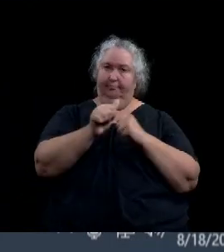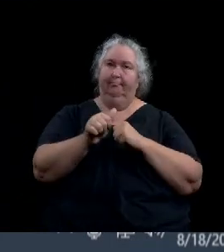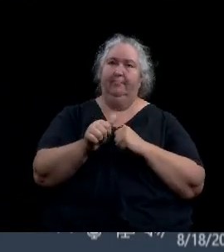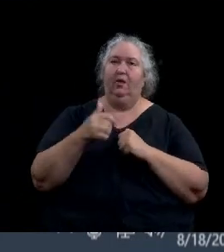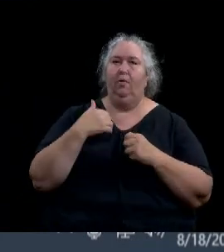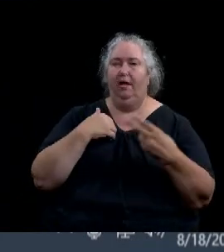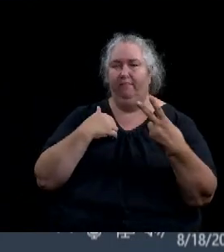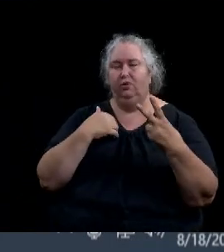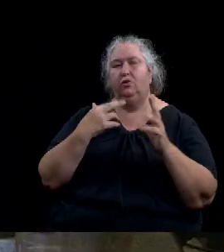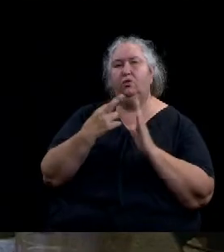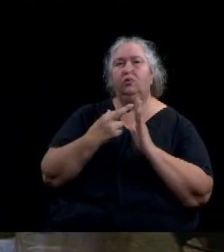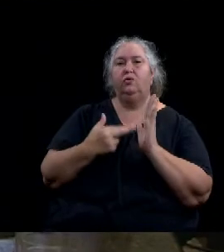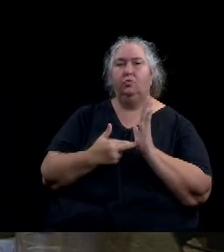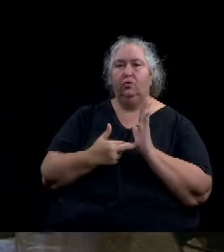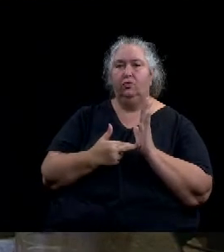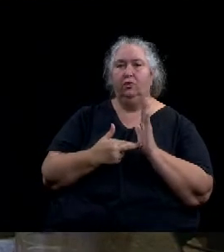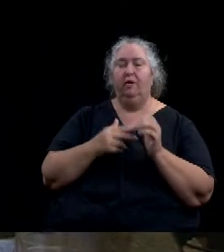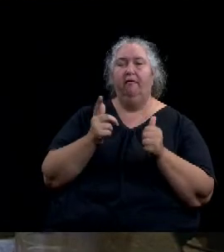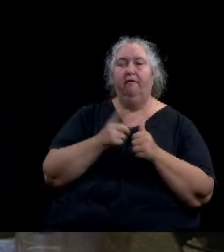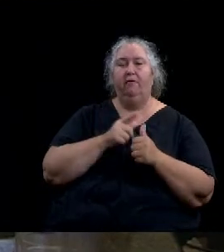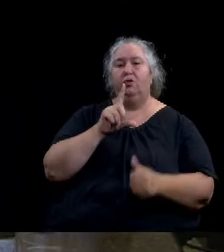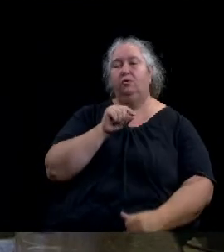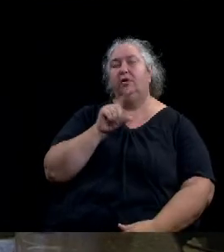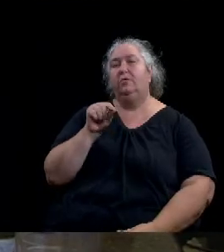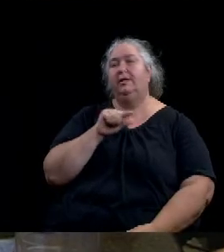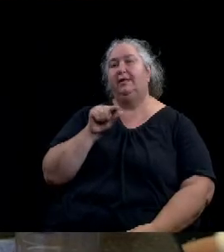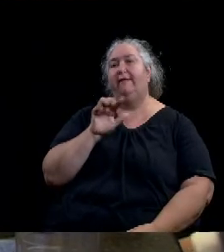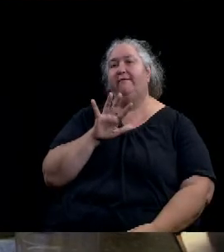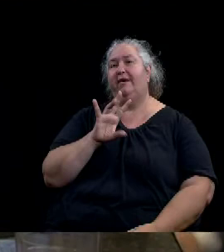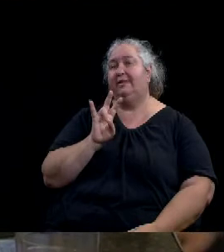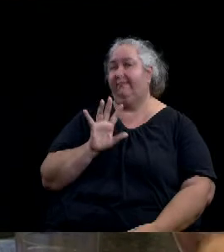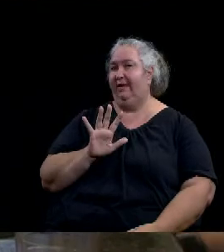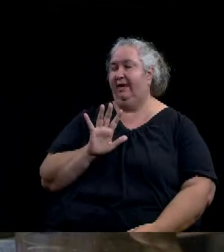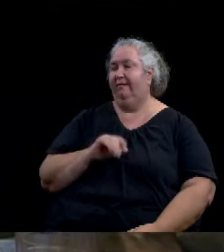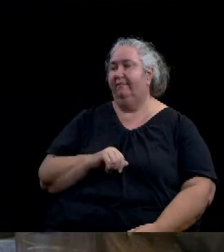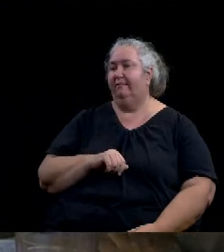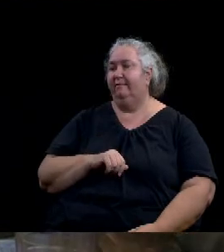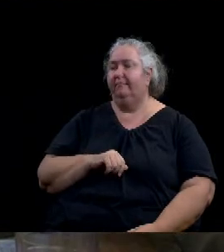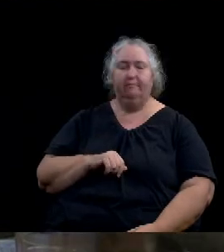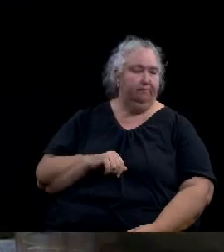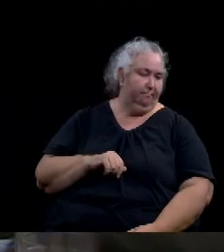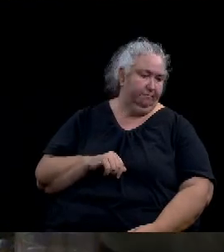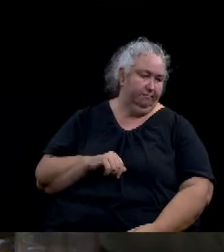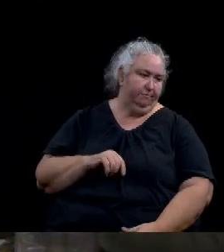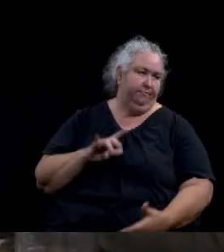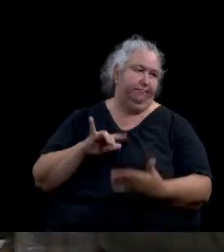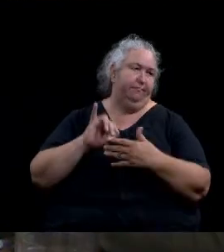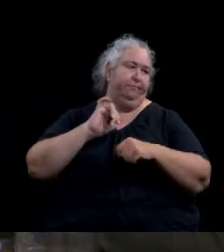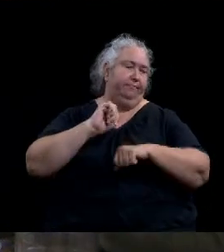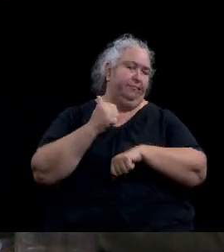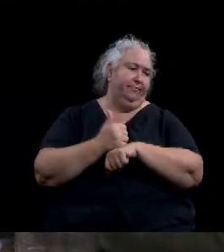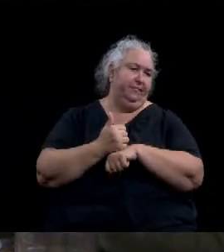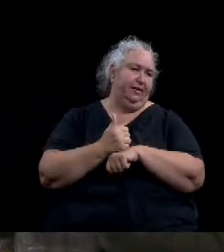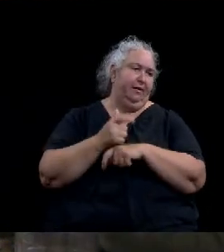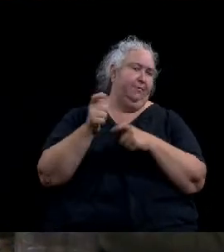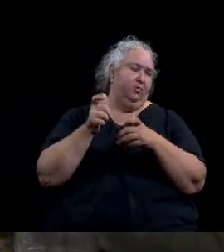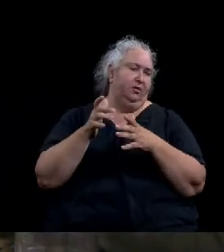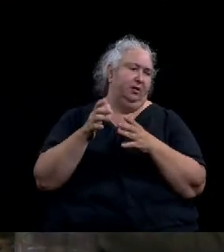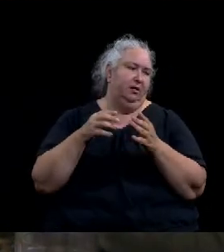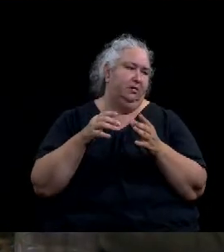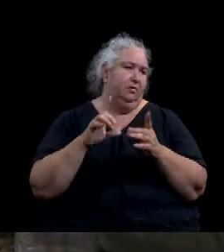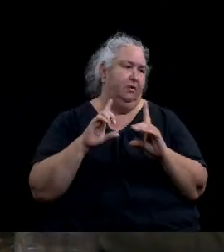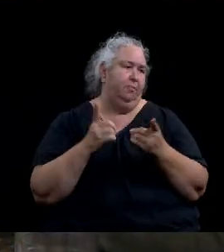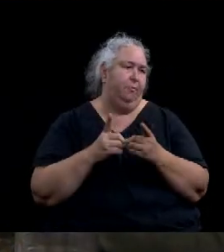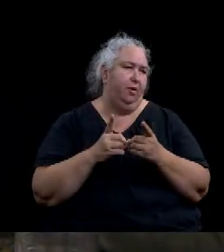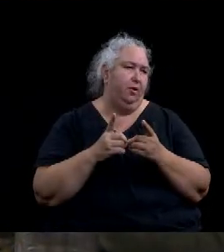-575. An ordinance establishing administrative departments of the City of Waco, Texas, repealing all ordinances or parts of ordinances in conflict herewith,